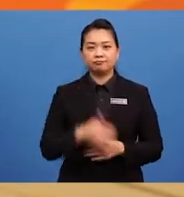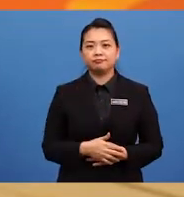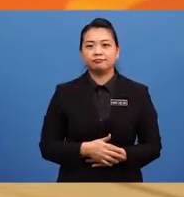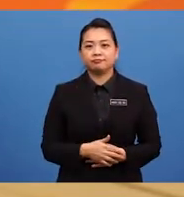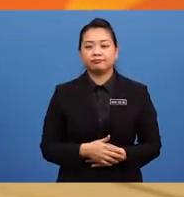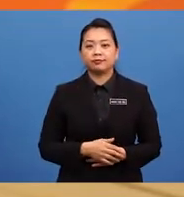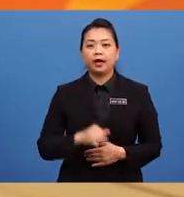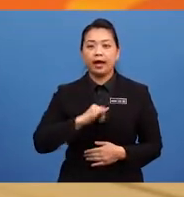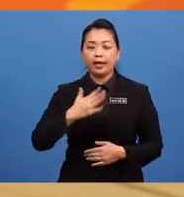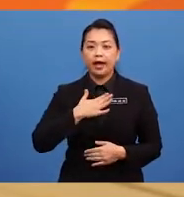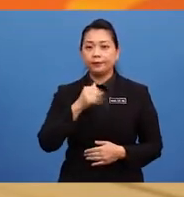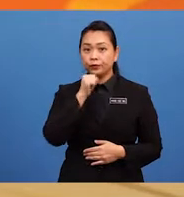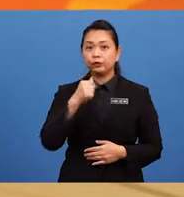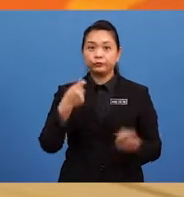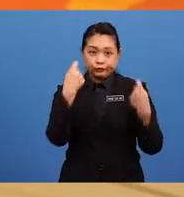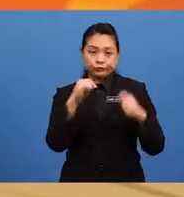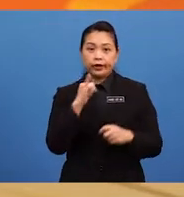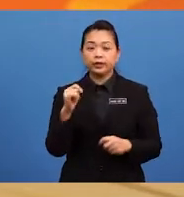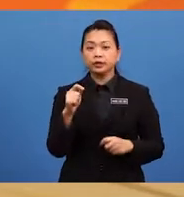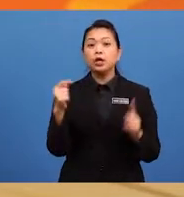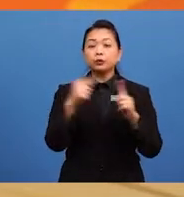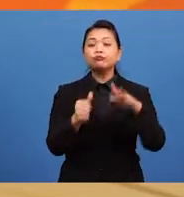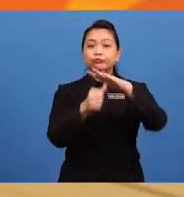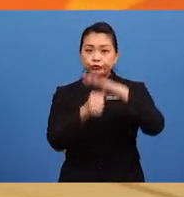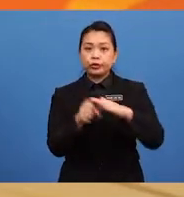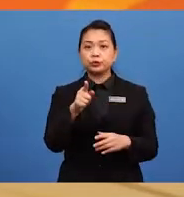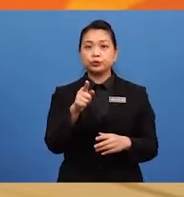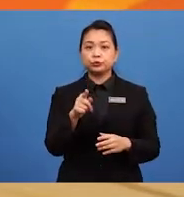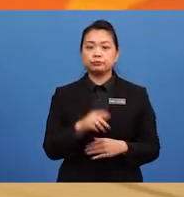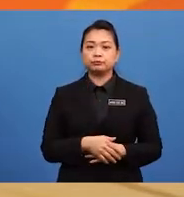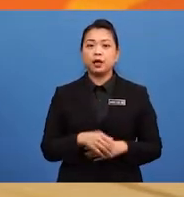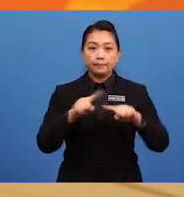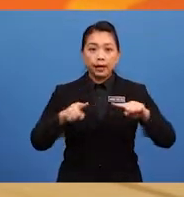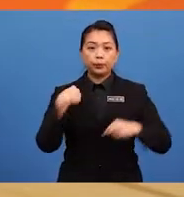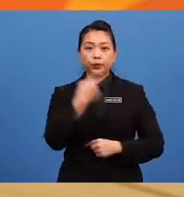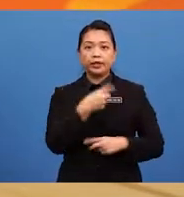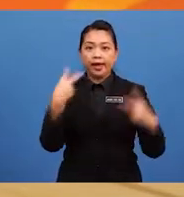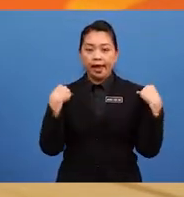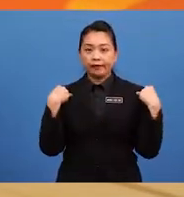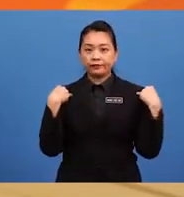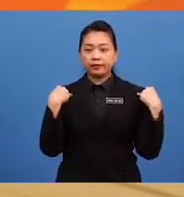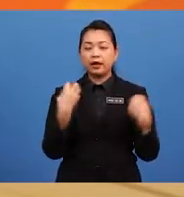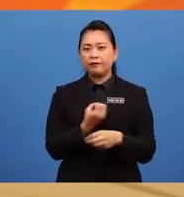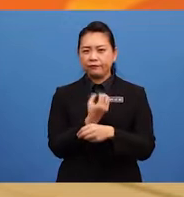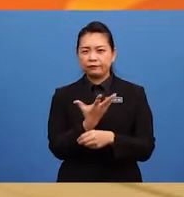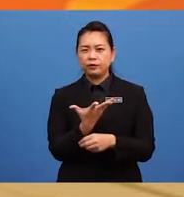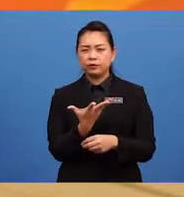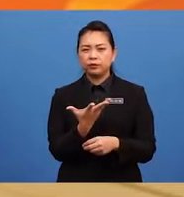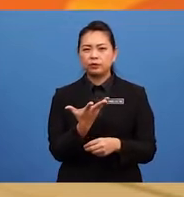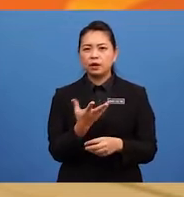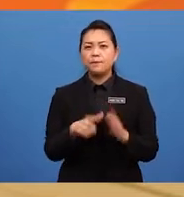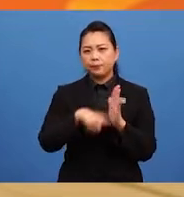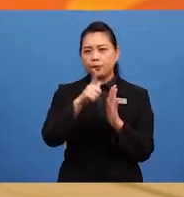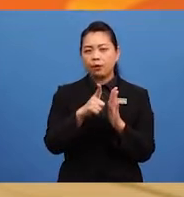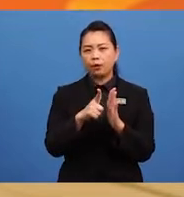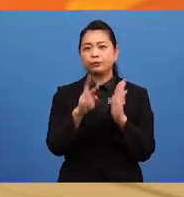I am not trying to stress you out. But we still have a few more spelling rules of plural